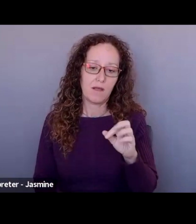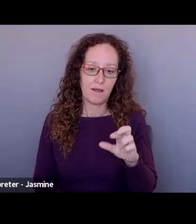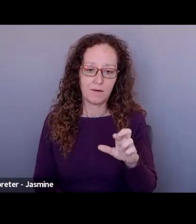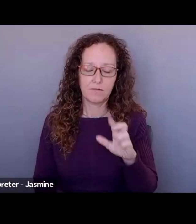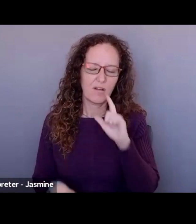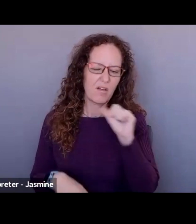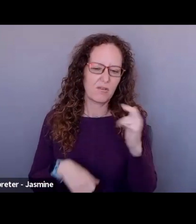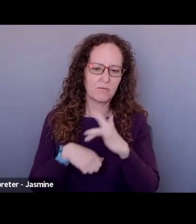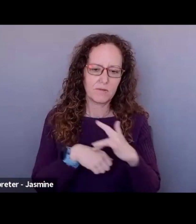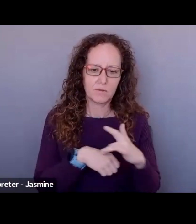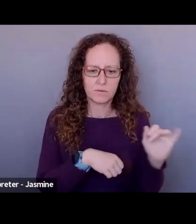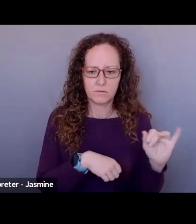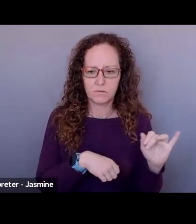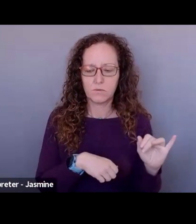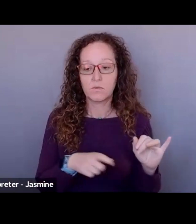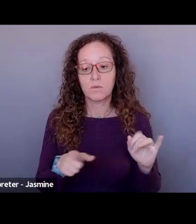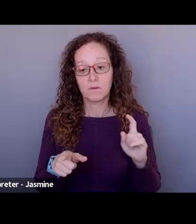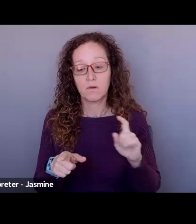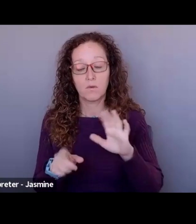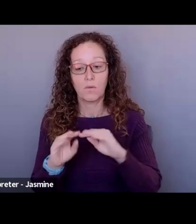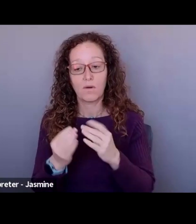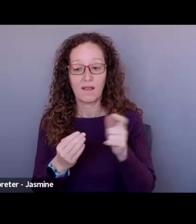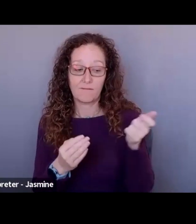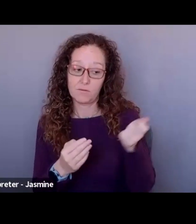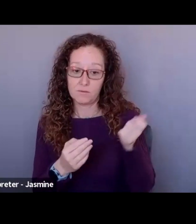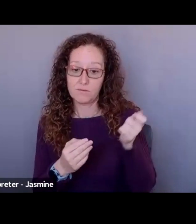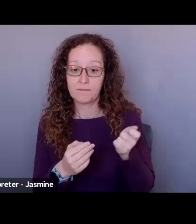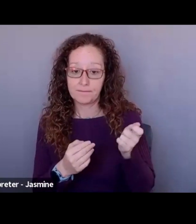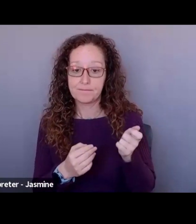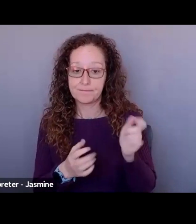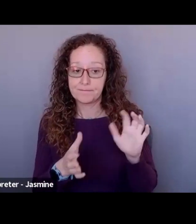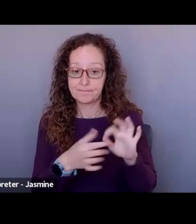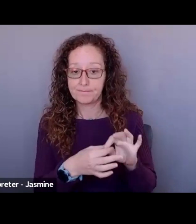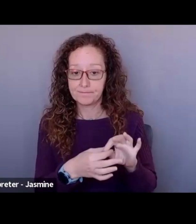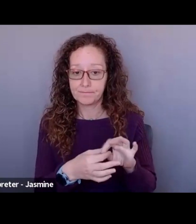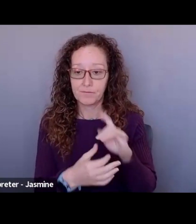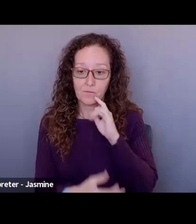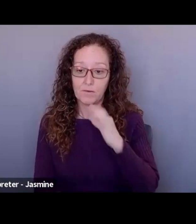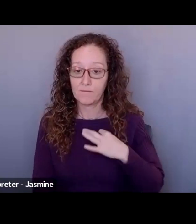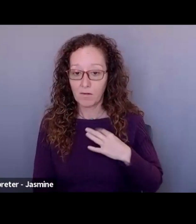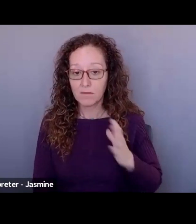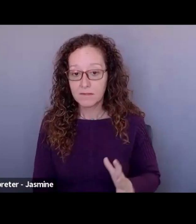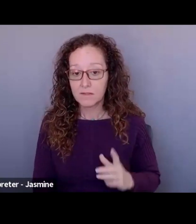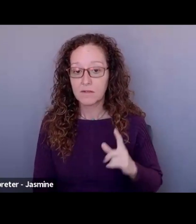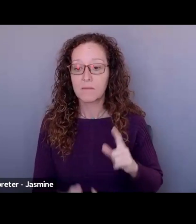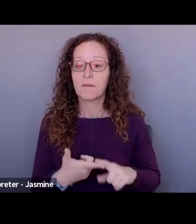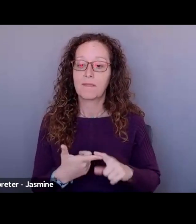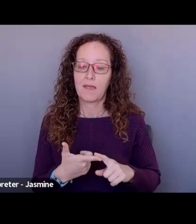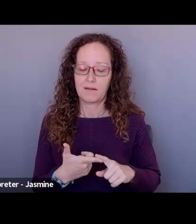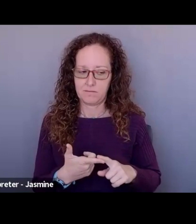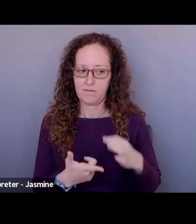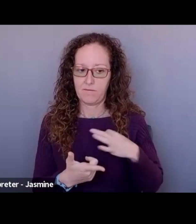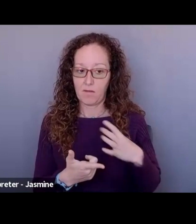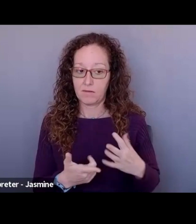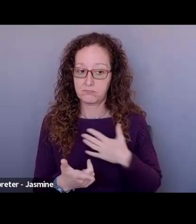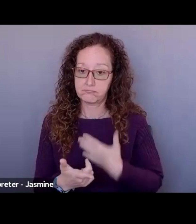to, uh, subscribe to, uh, volunteers, but you can get volunteers there who may help